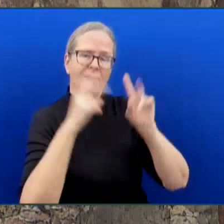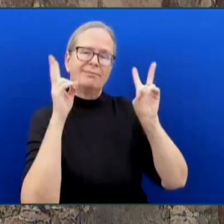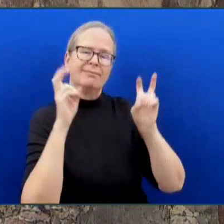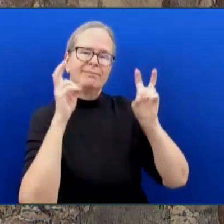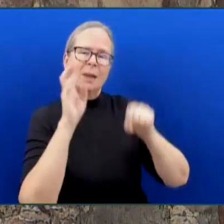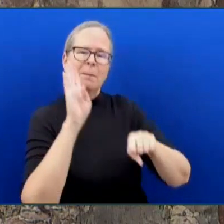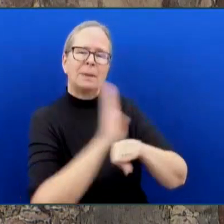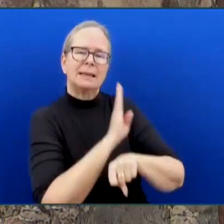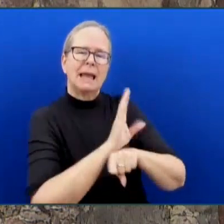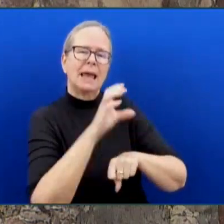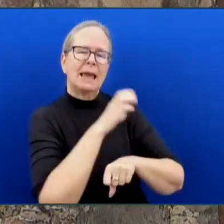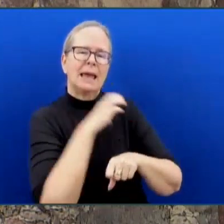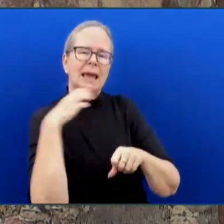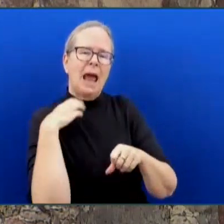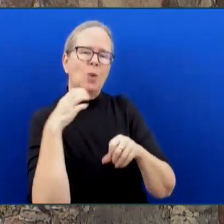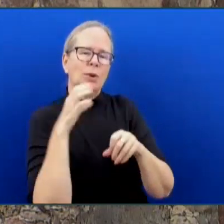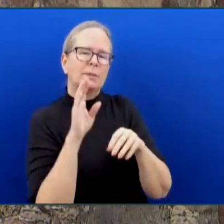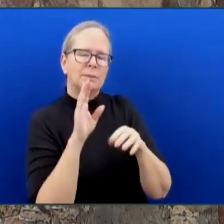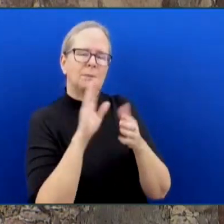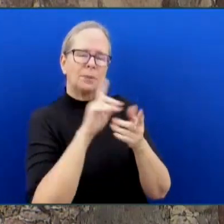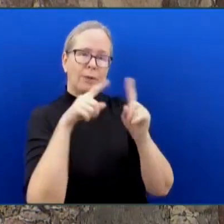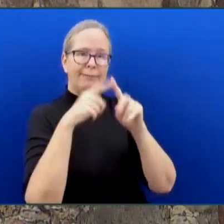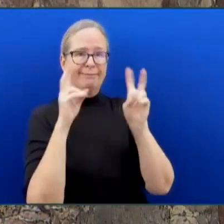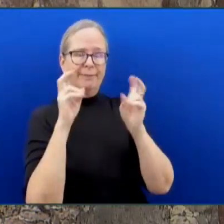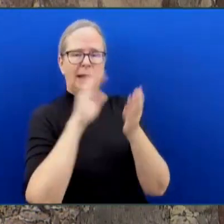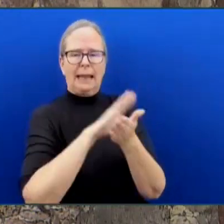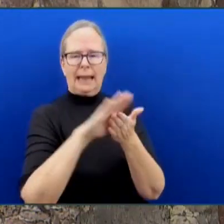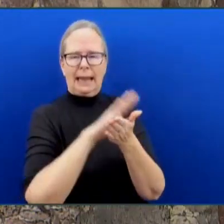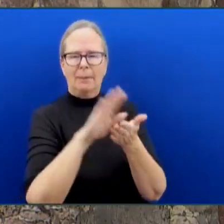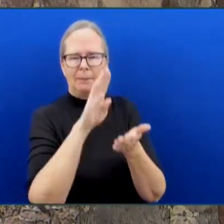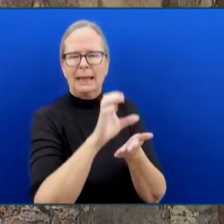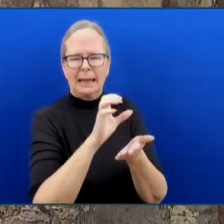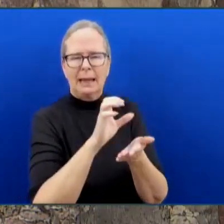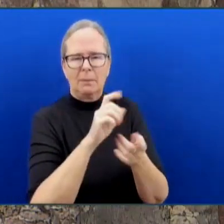They took the numbers out of context.